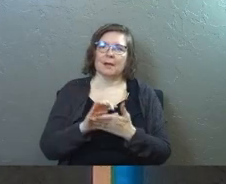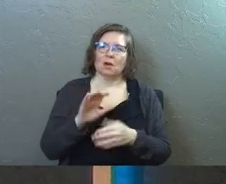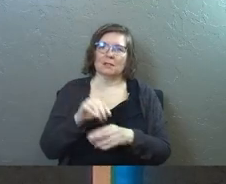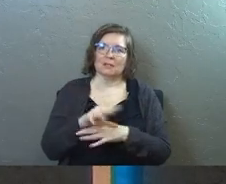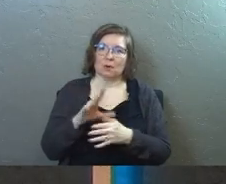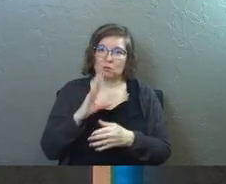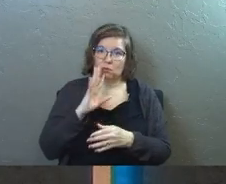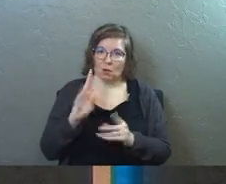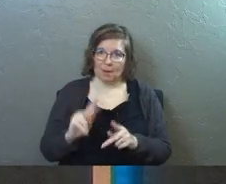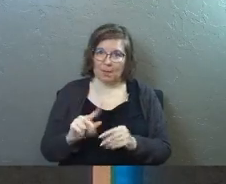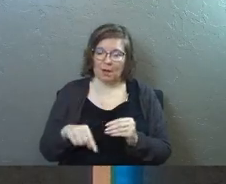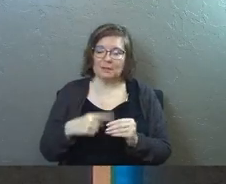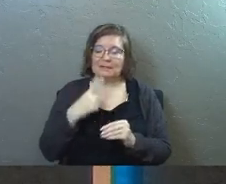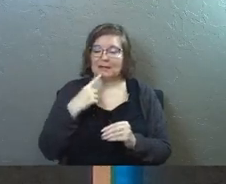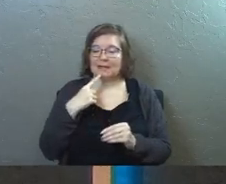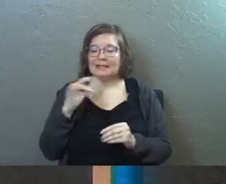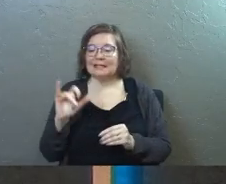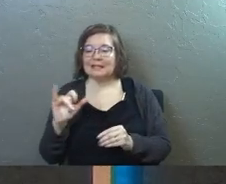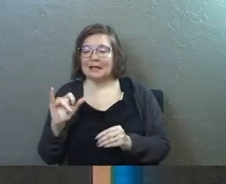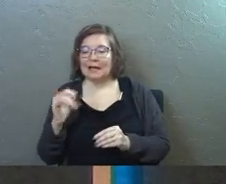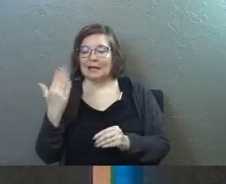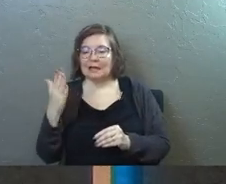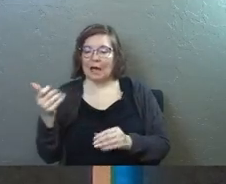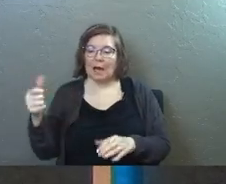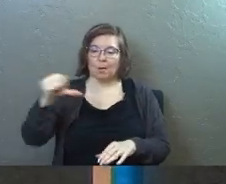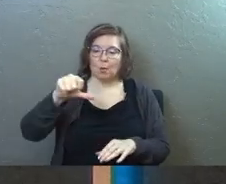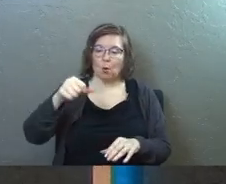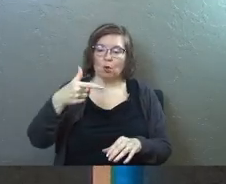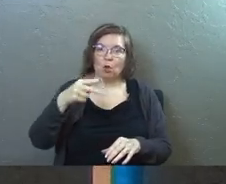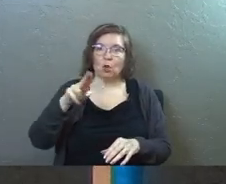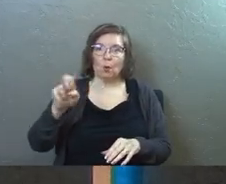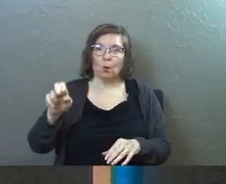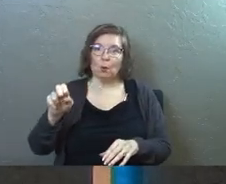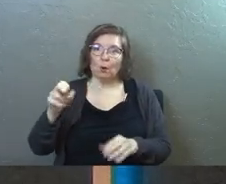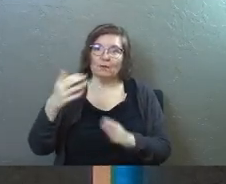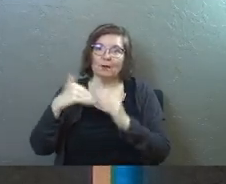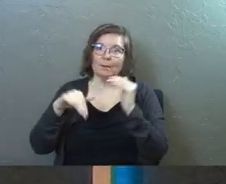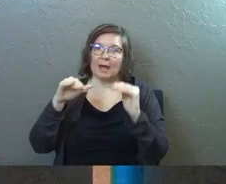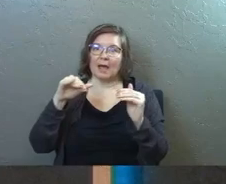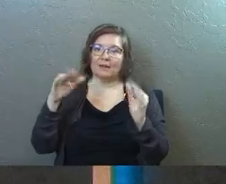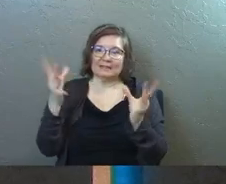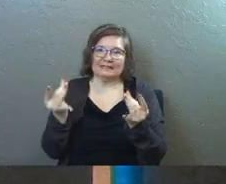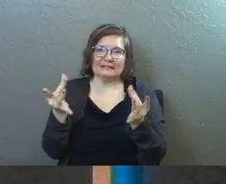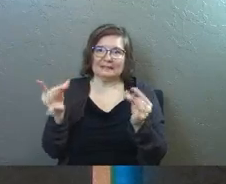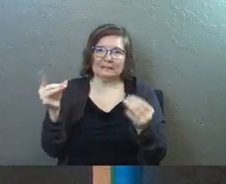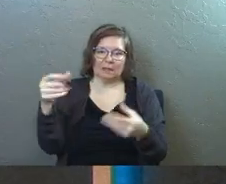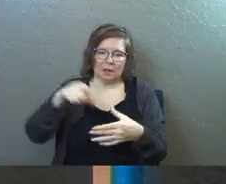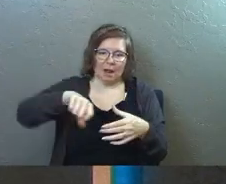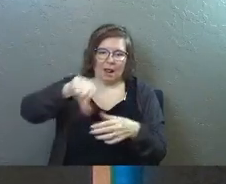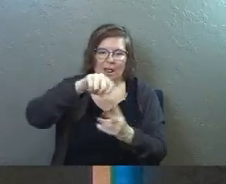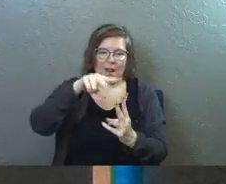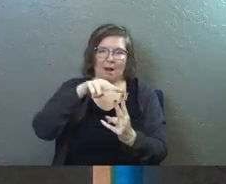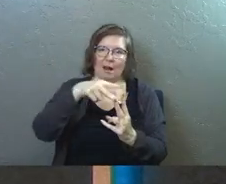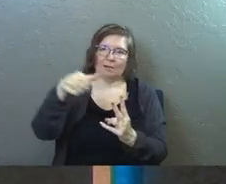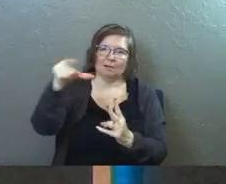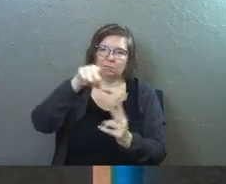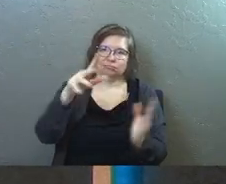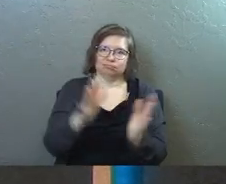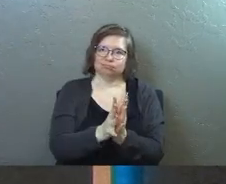counselor kind of person talk about it and he's like it's like God pours this glue from heaven on this young guy and young gal.